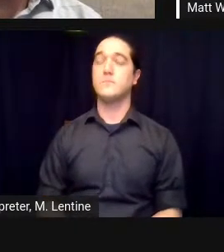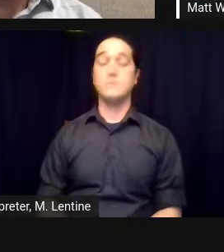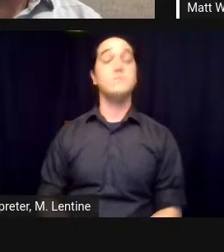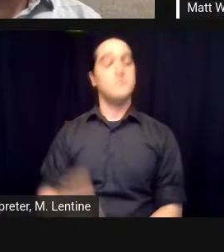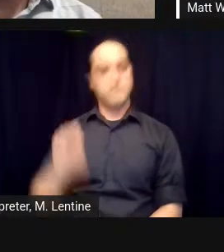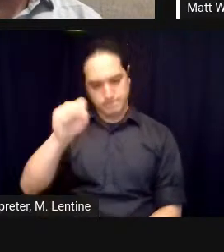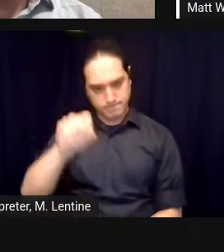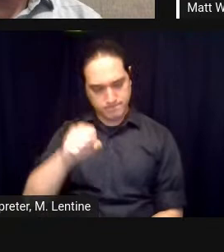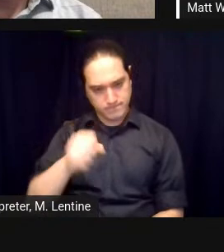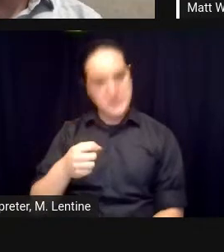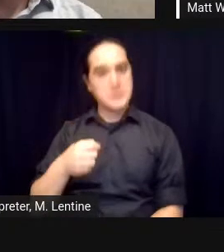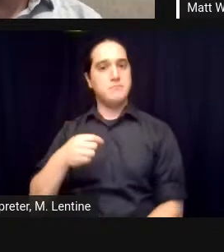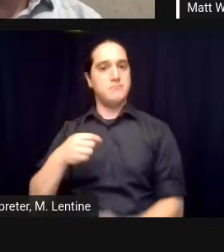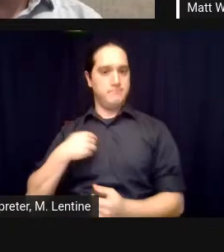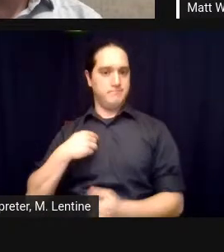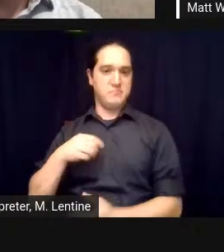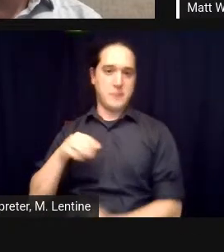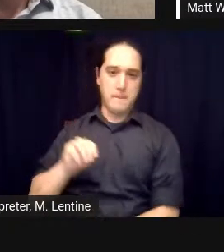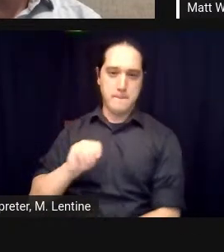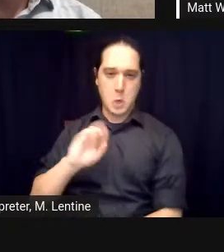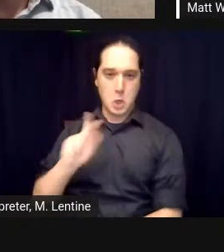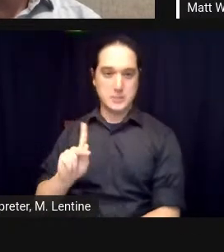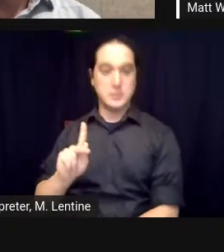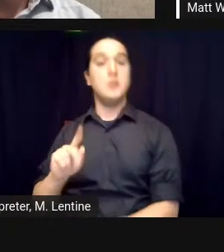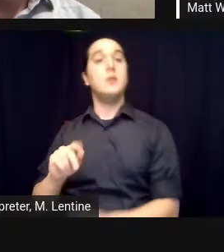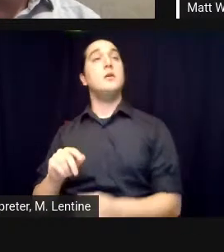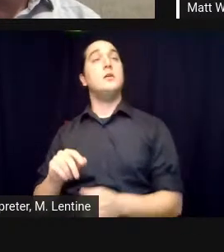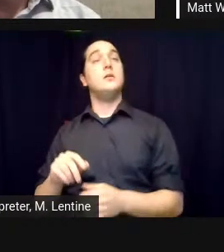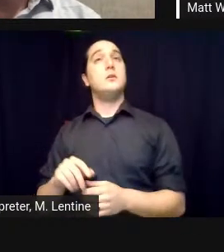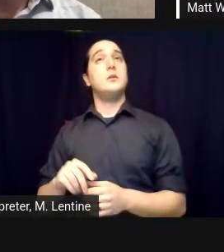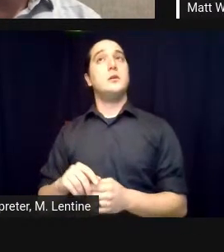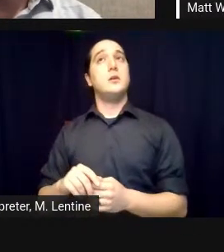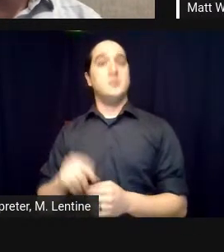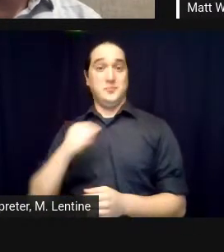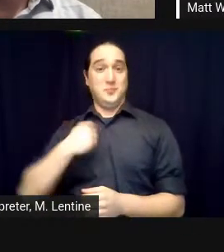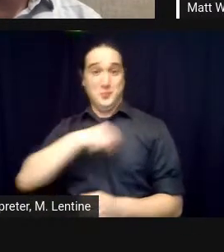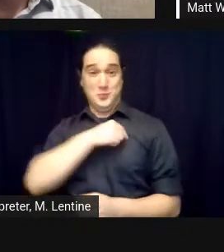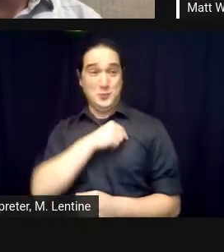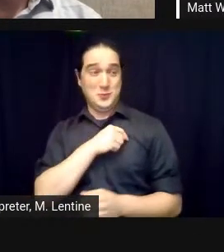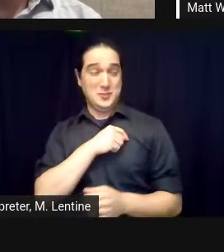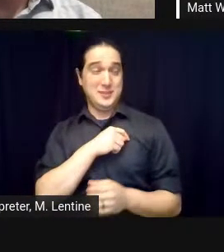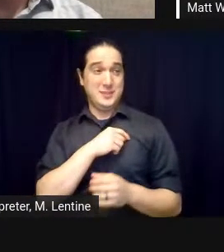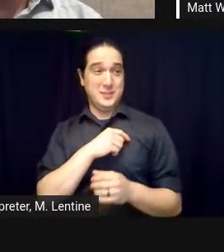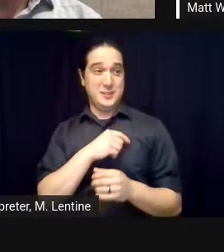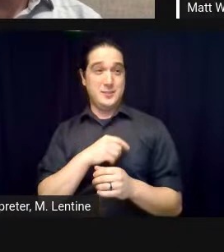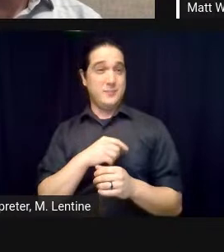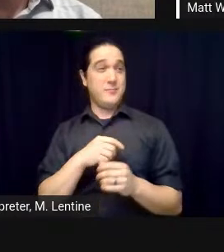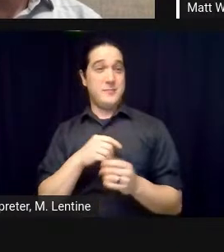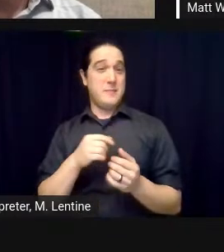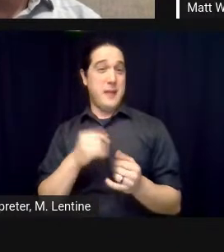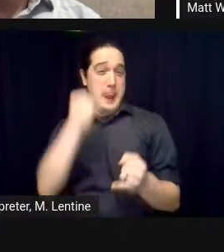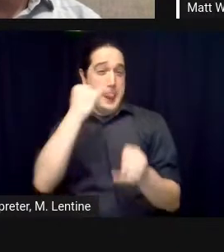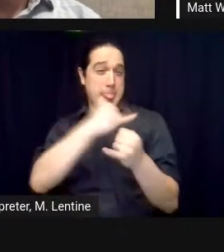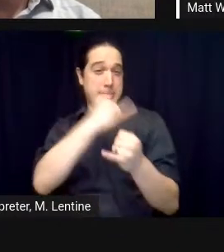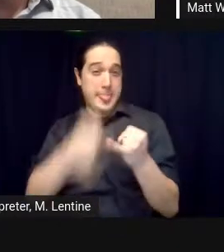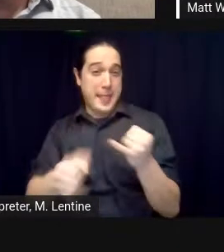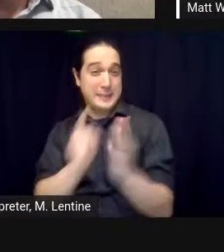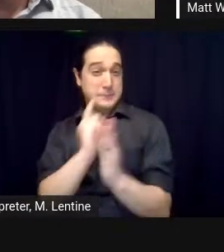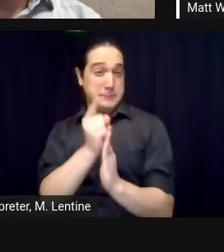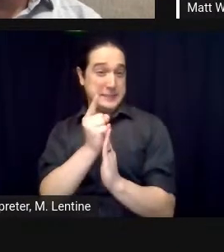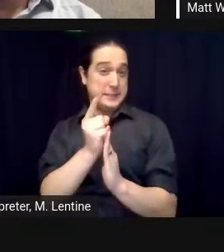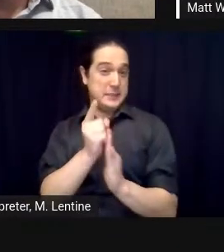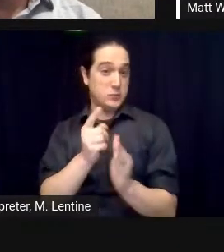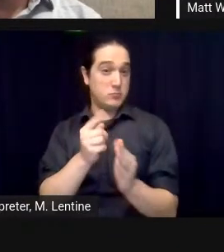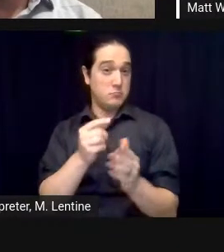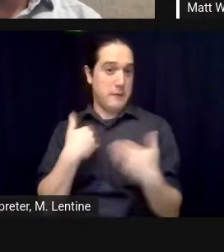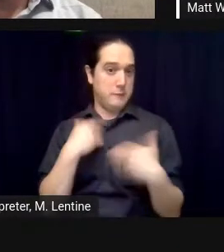you know if you're not in that world and you suddenly get told well you've got to go into uh interviews especially